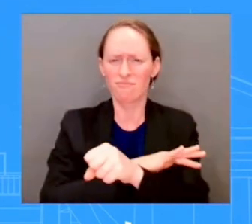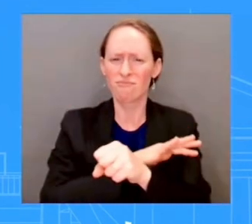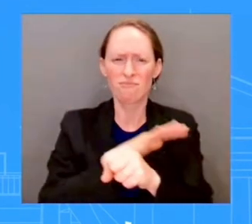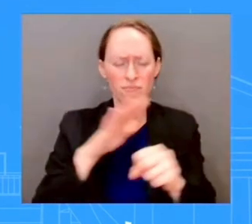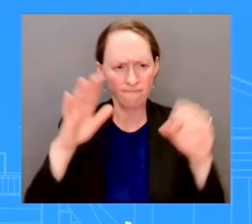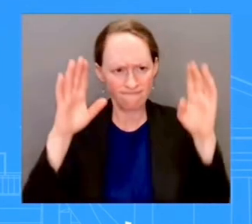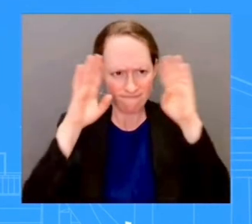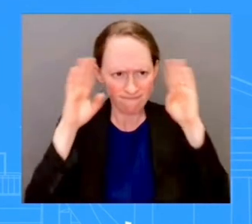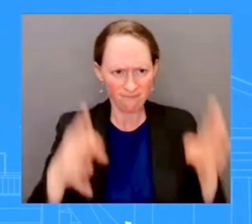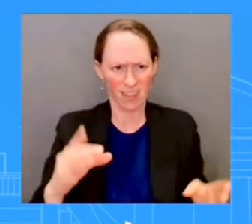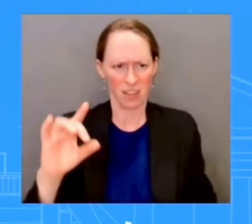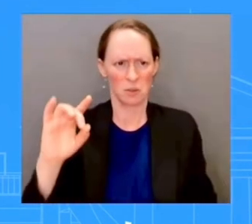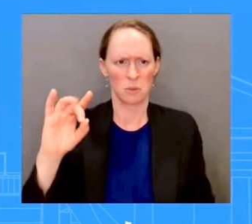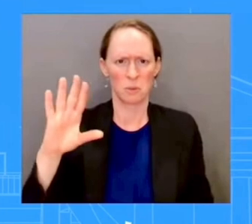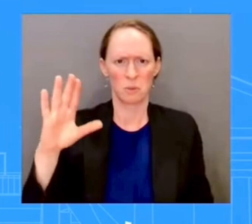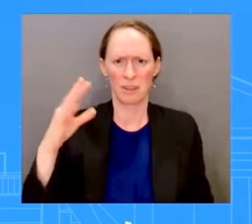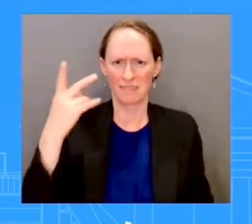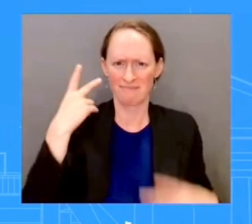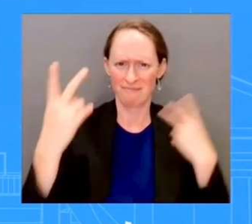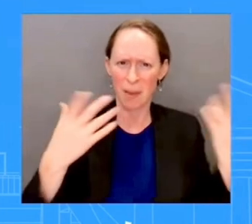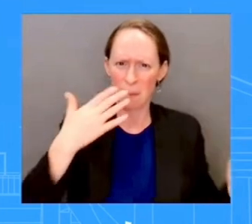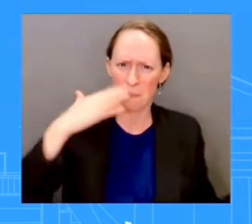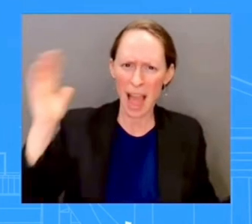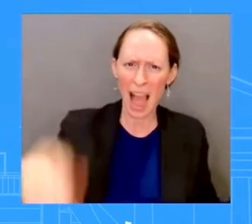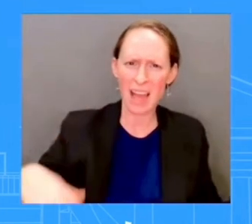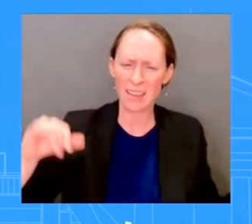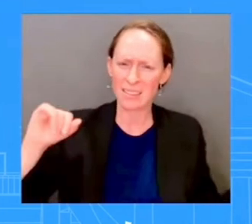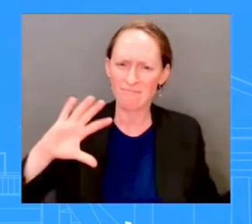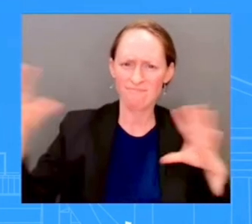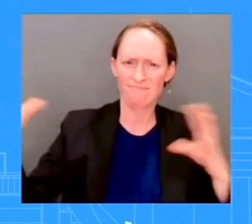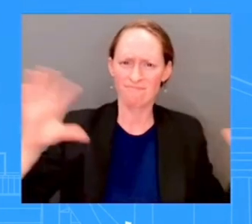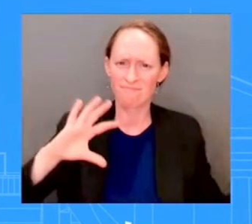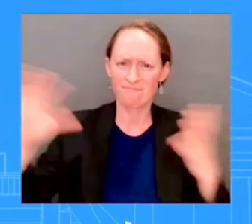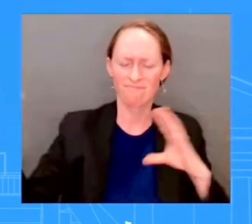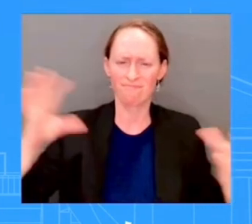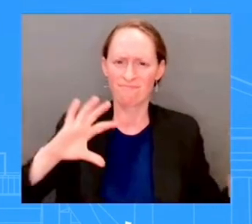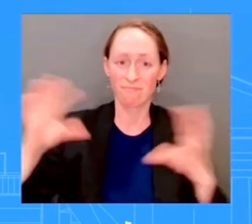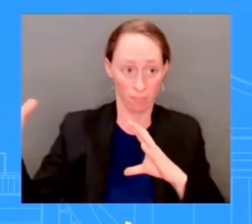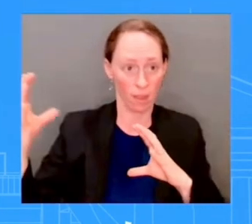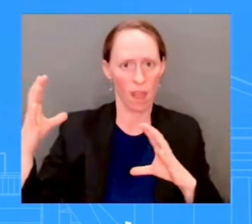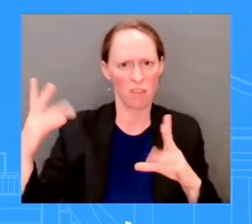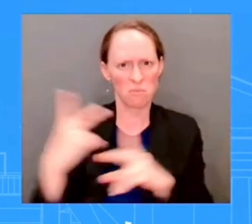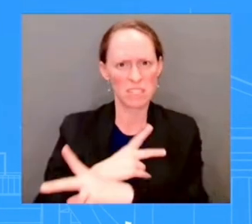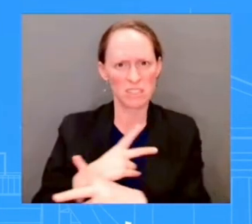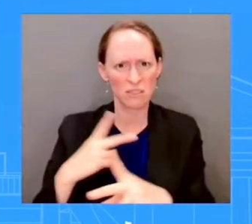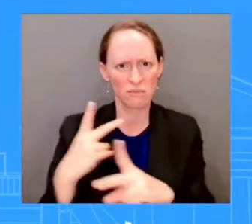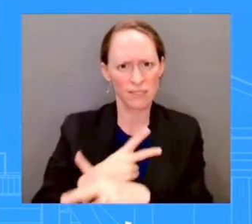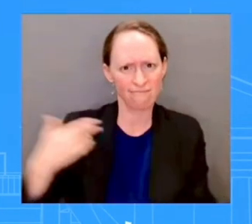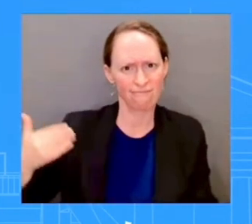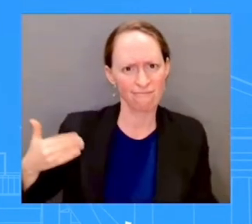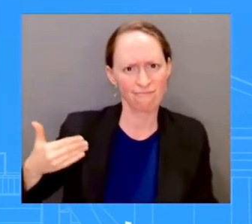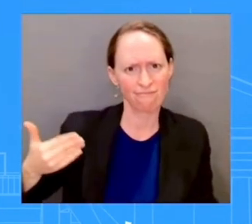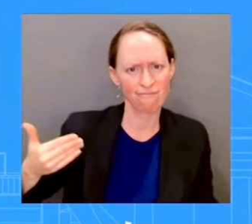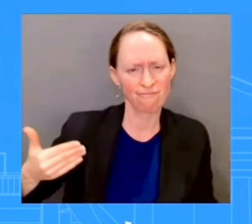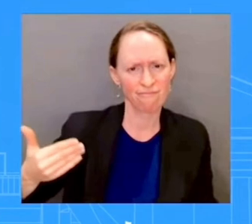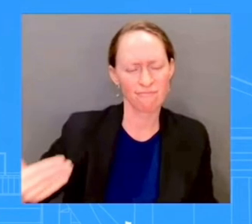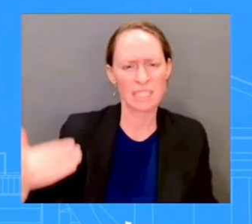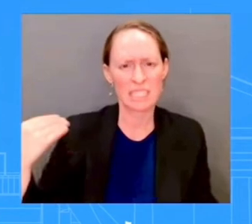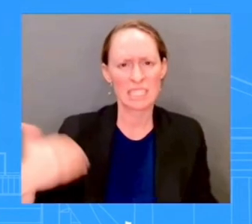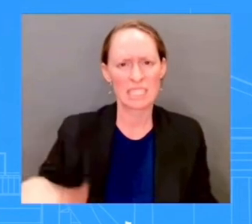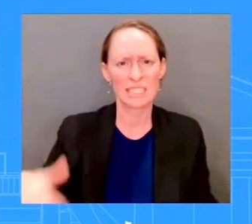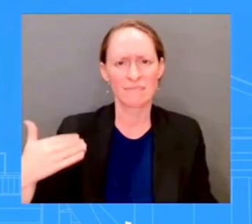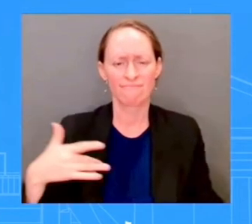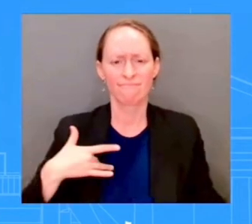we're experiencing more of it every day. He has been receiving regular updates from Administrator Criswell and from me